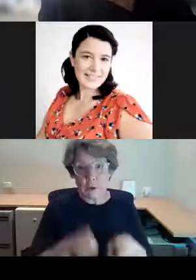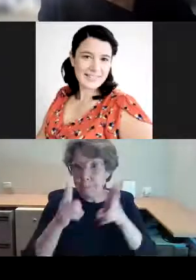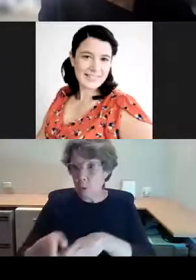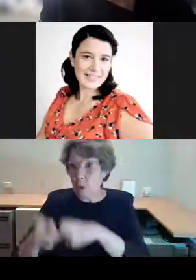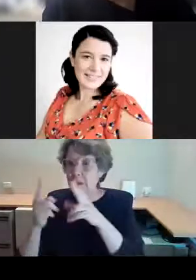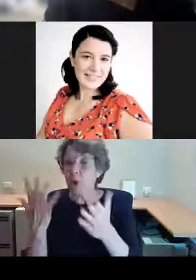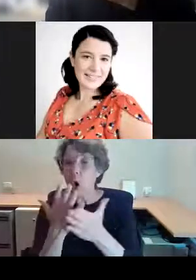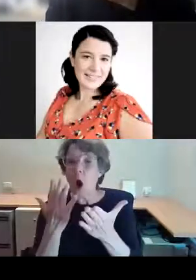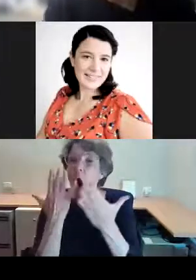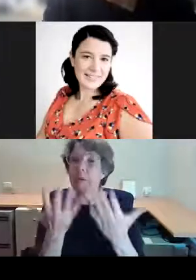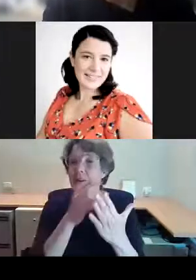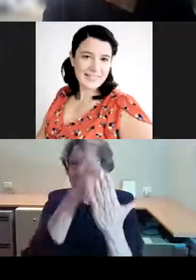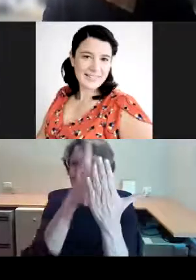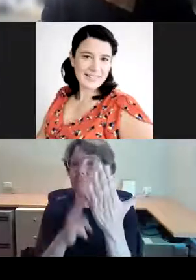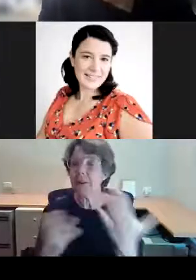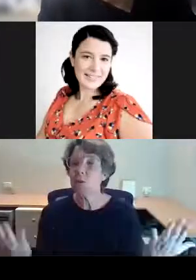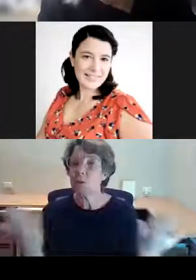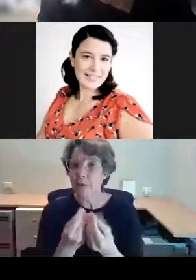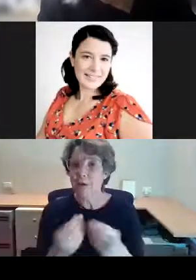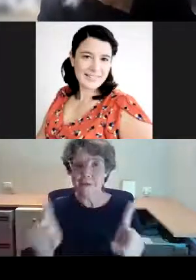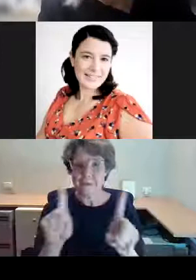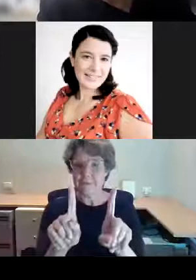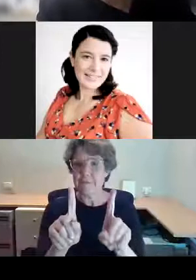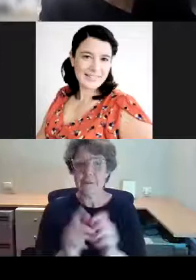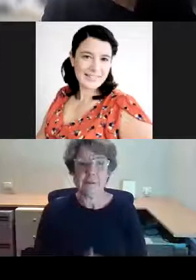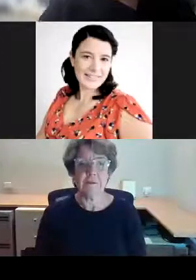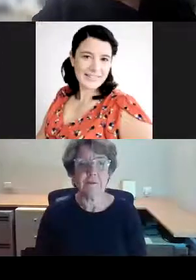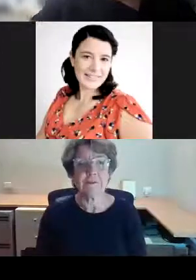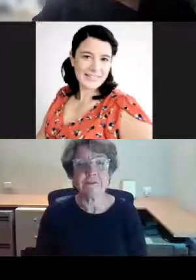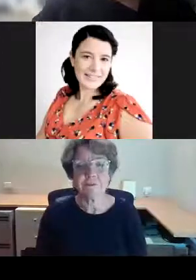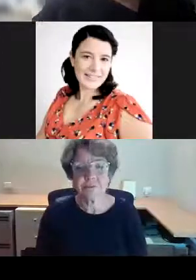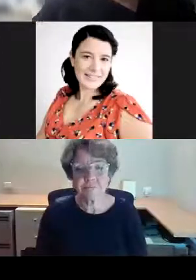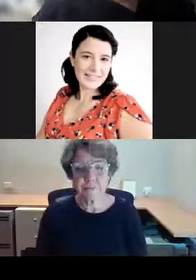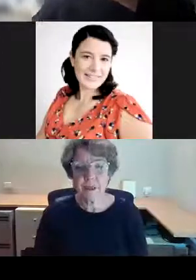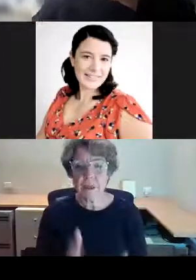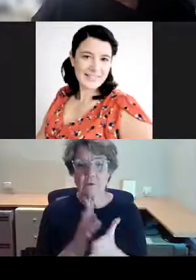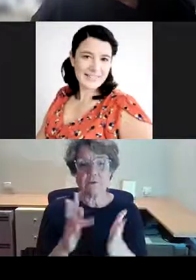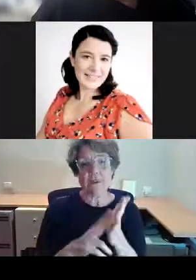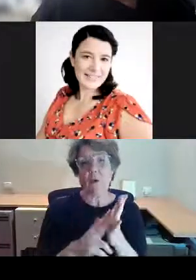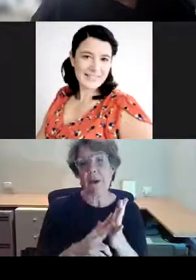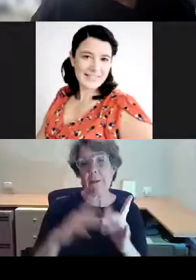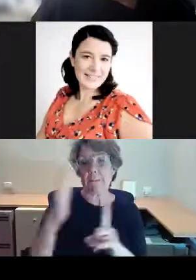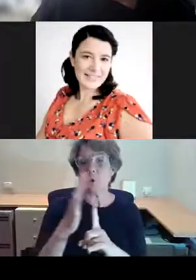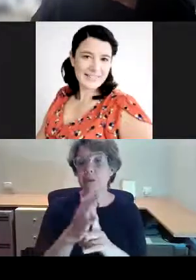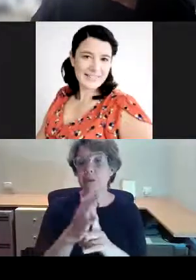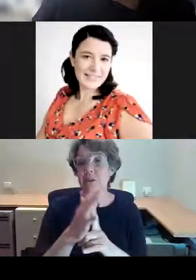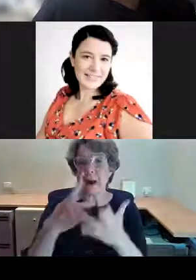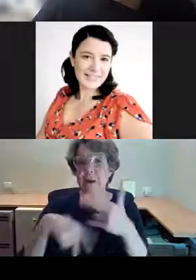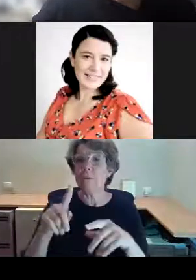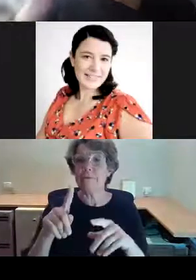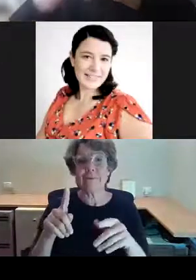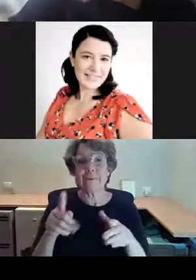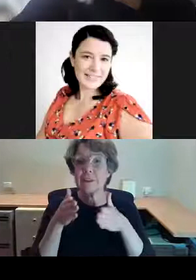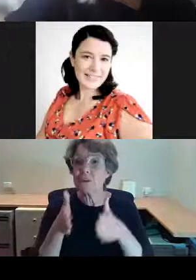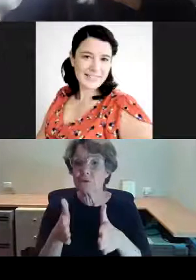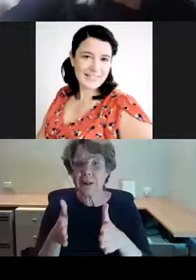and they're a very important part of the streetscape of Sydney. Well, the Queen Victoria building